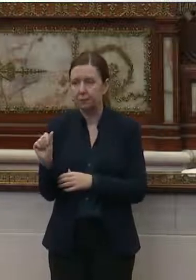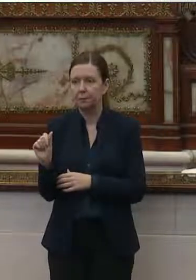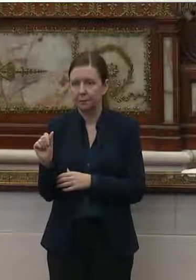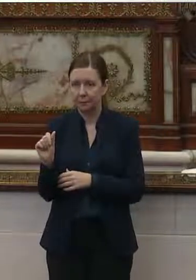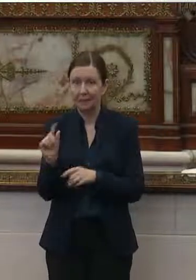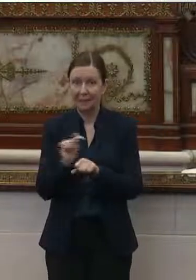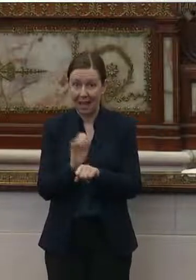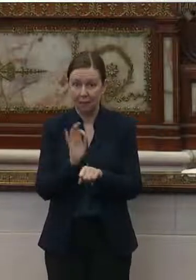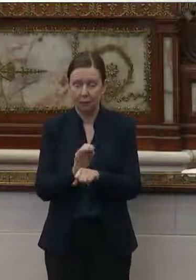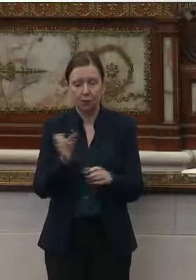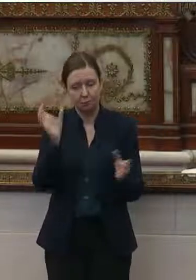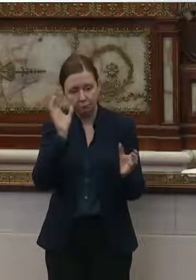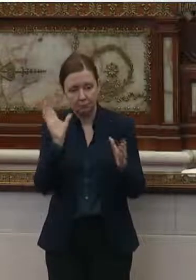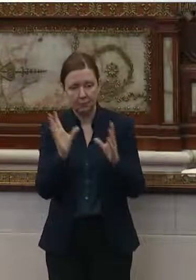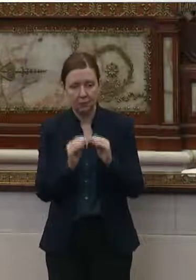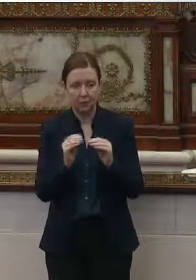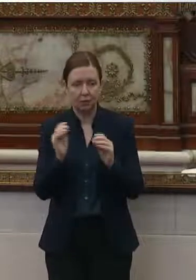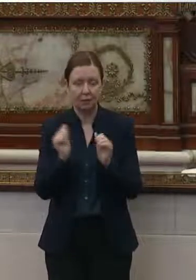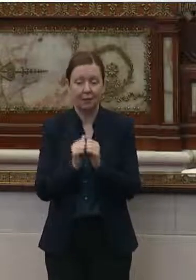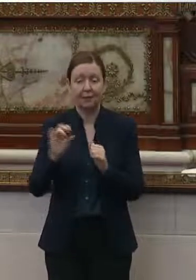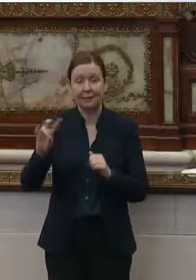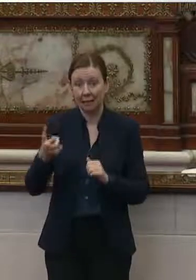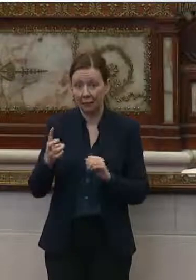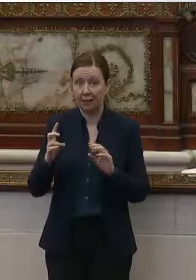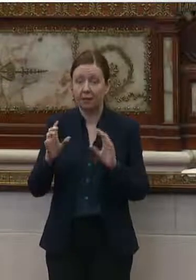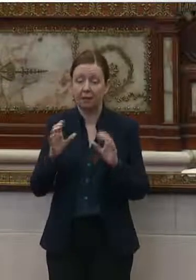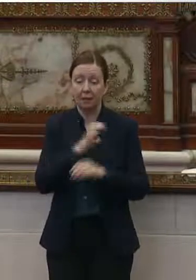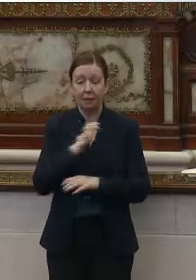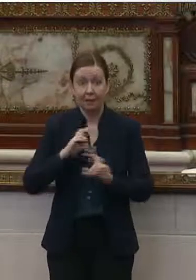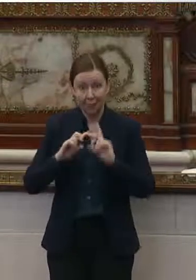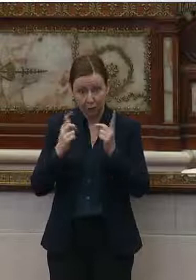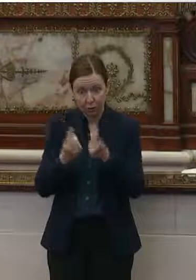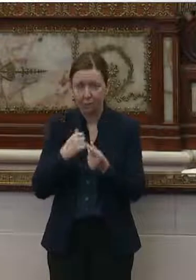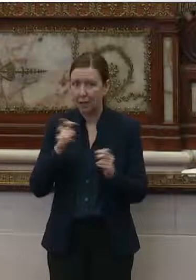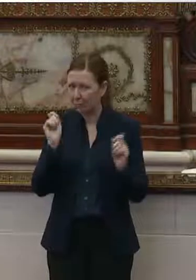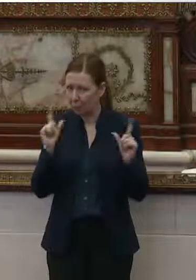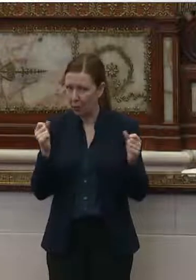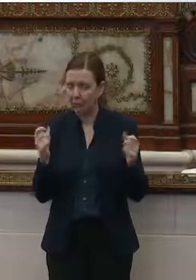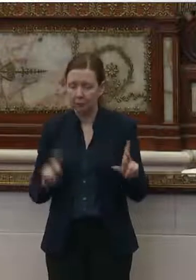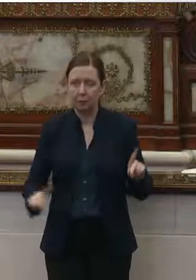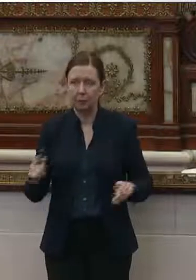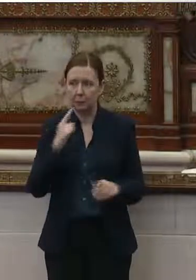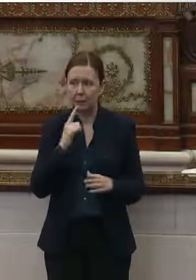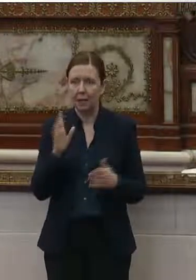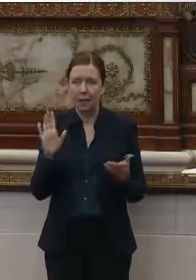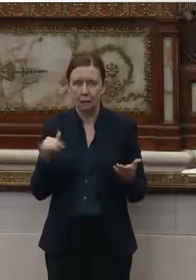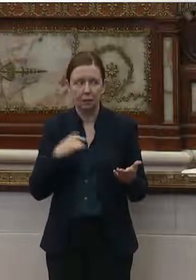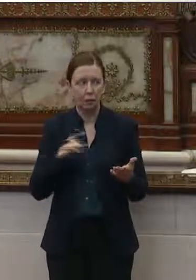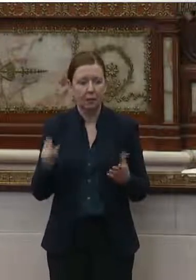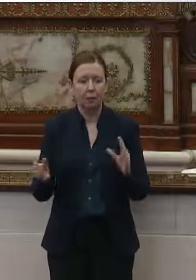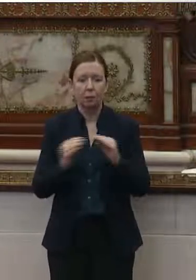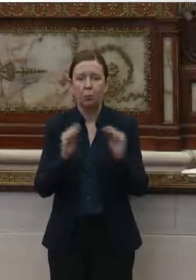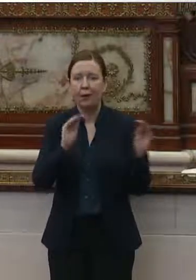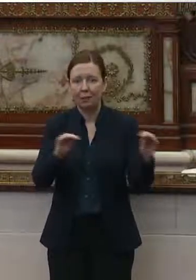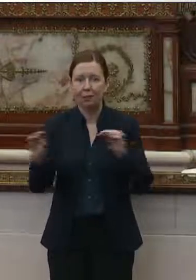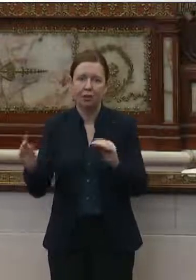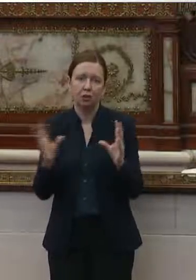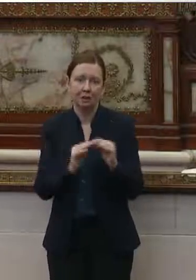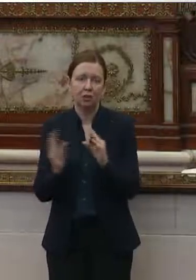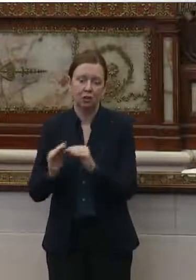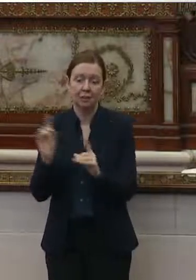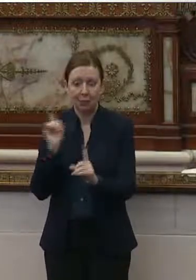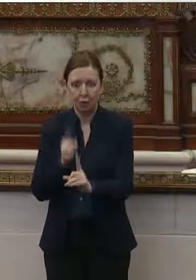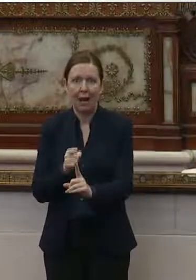listening session in the 7th Councilmatic District, and I was actually surprised at how many people said, you know, that we need more education sessions